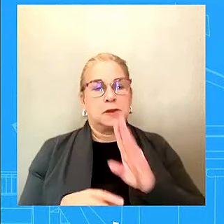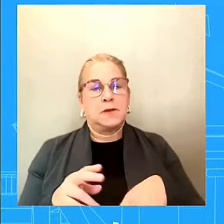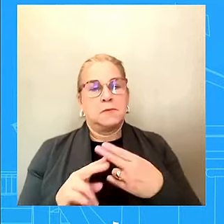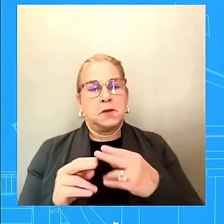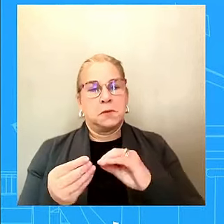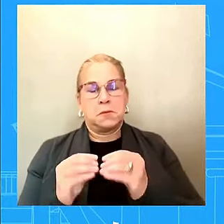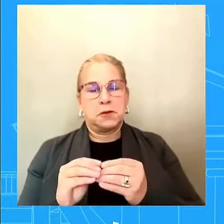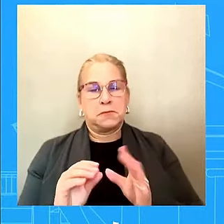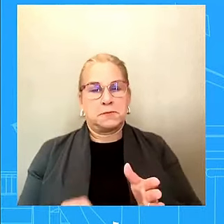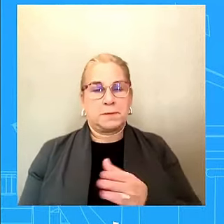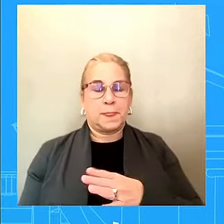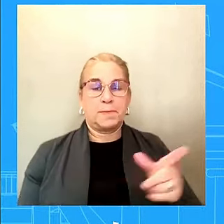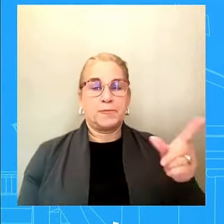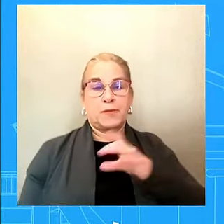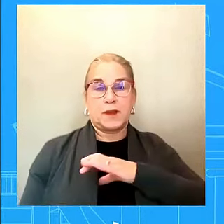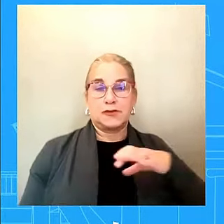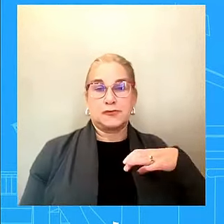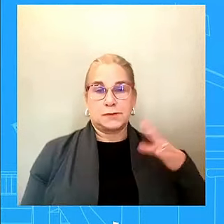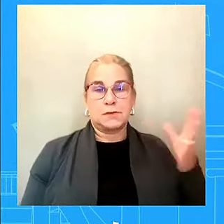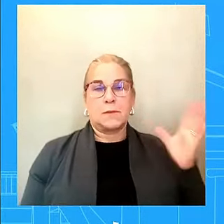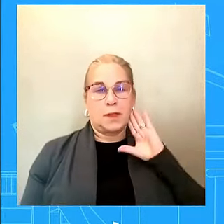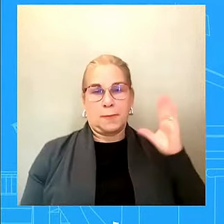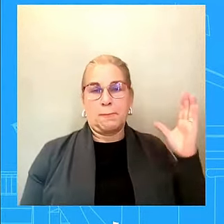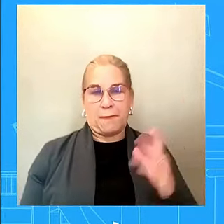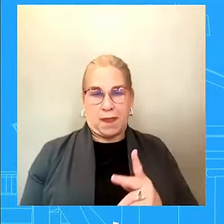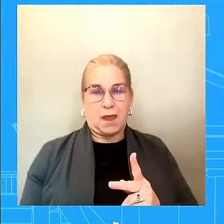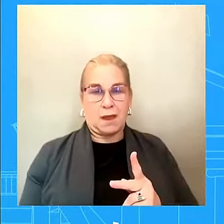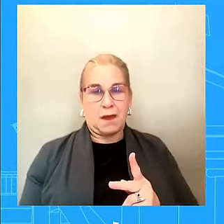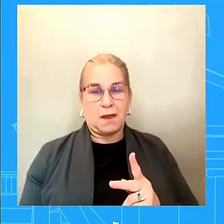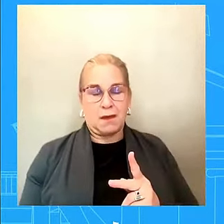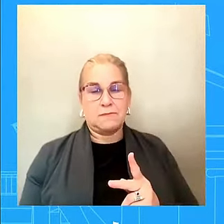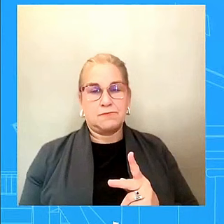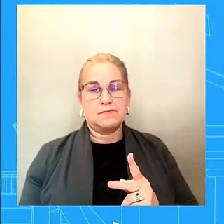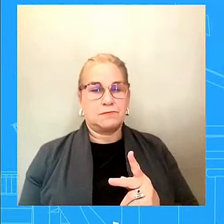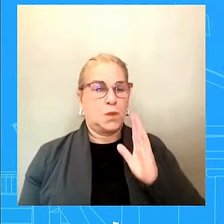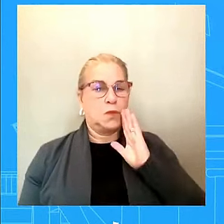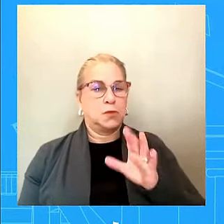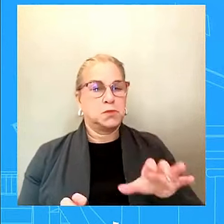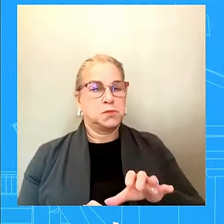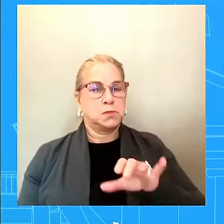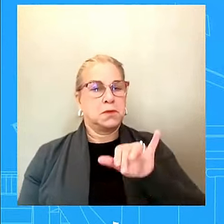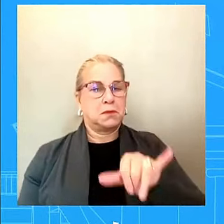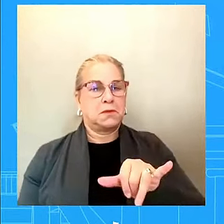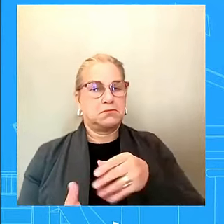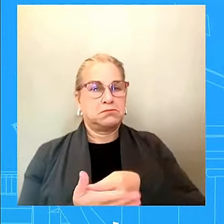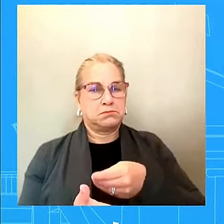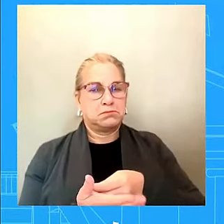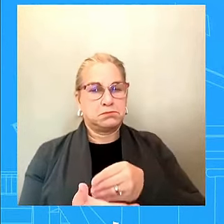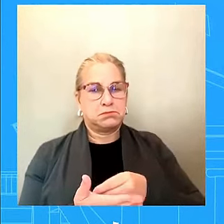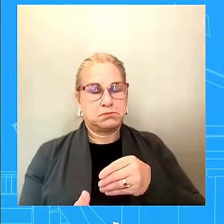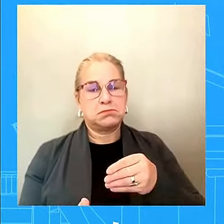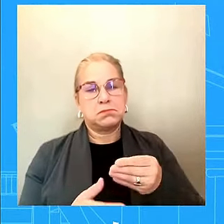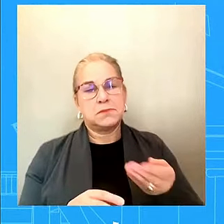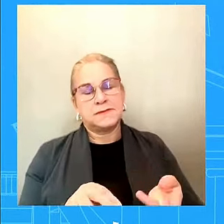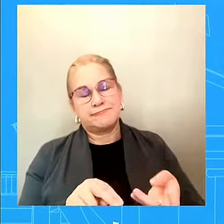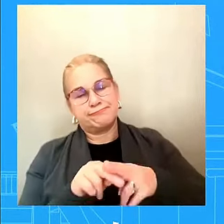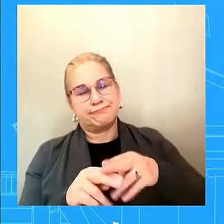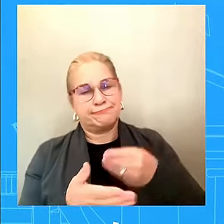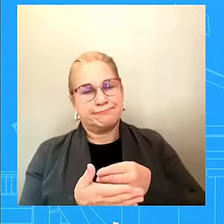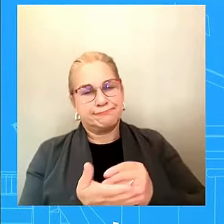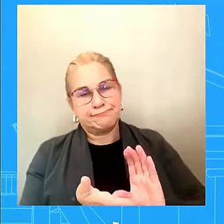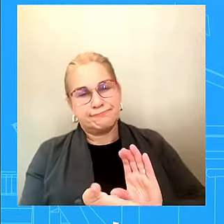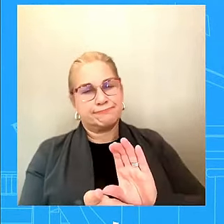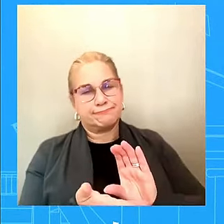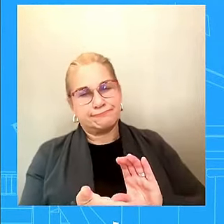back, uh, to actually do that, to actually replenish, uh, the disaster relief fund. It's important to do so. Uh, while we have the